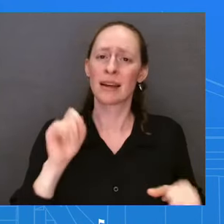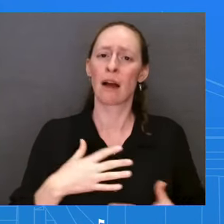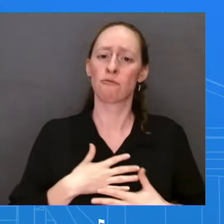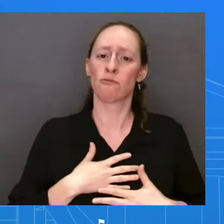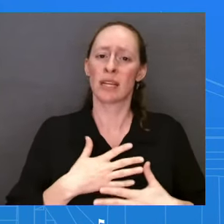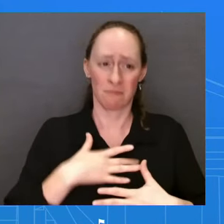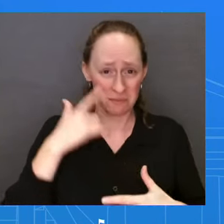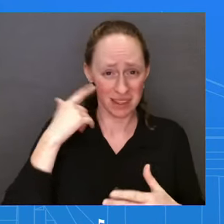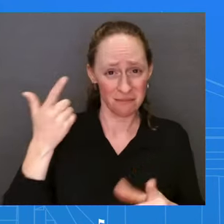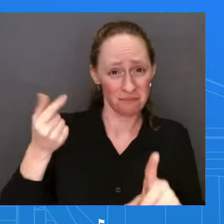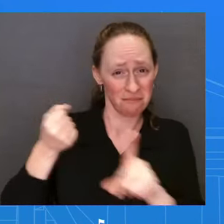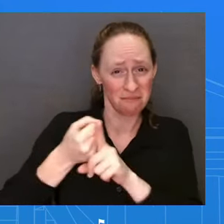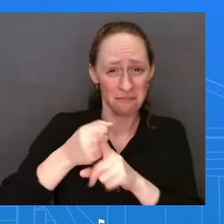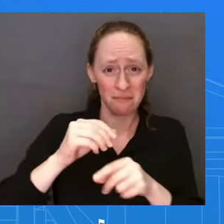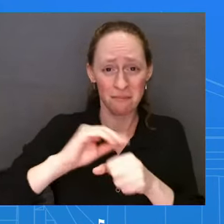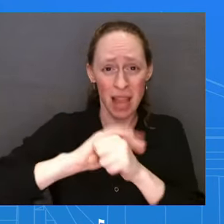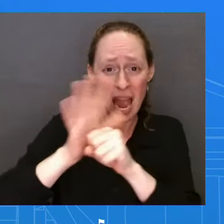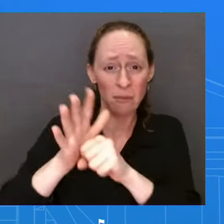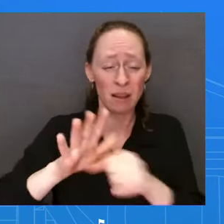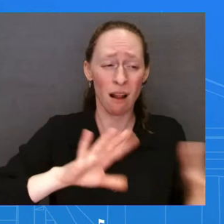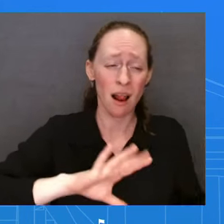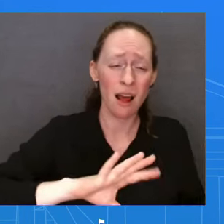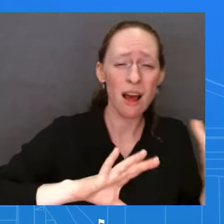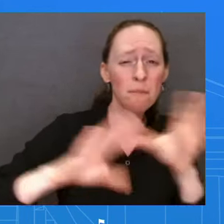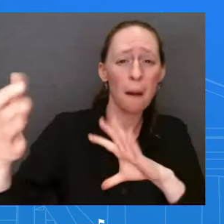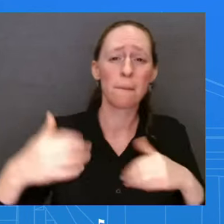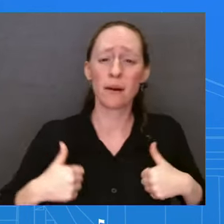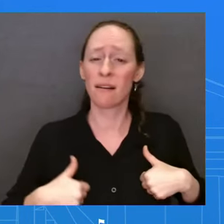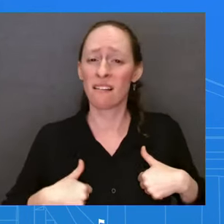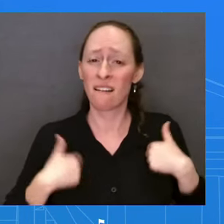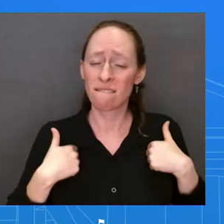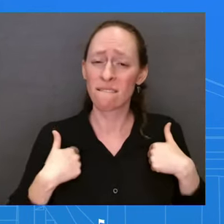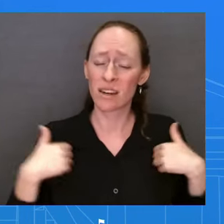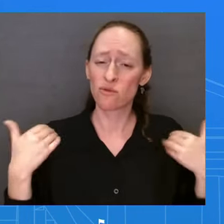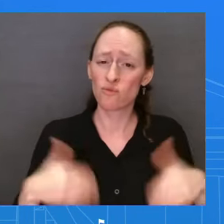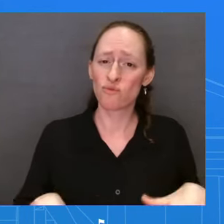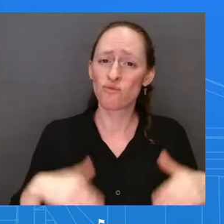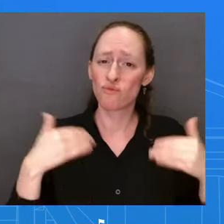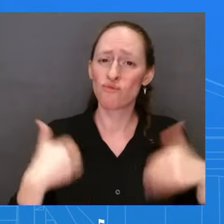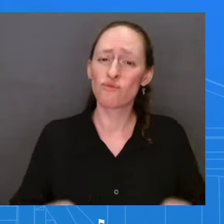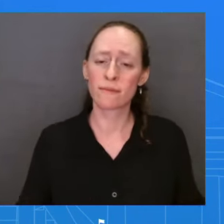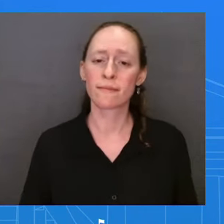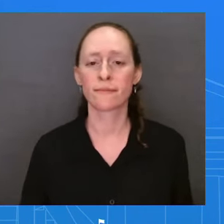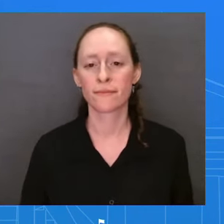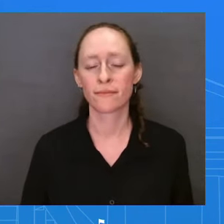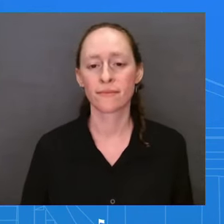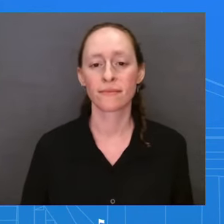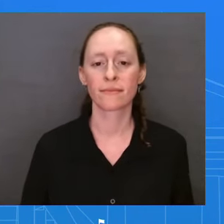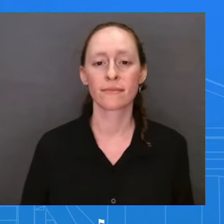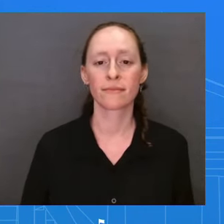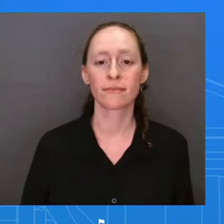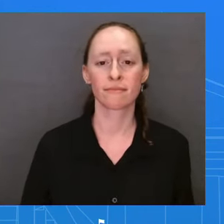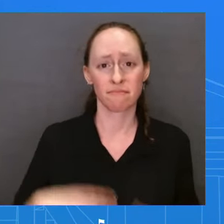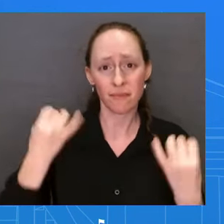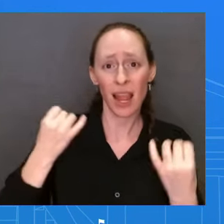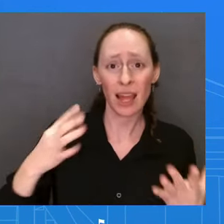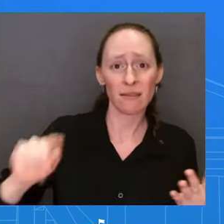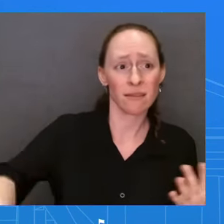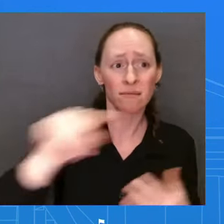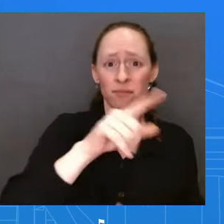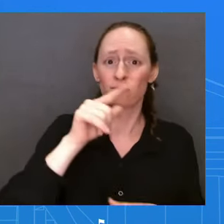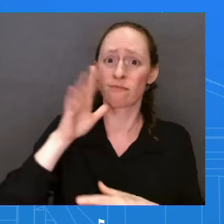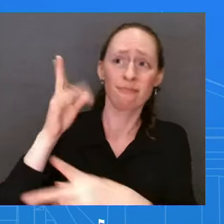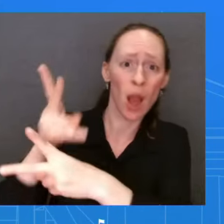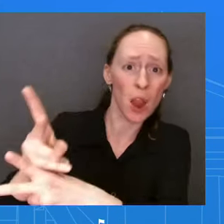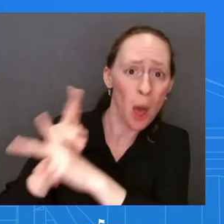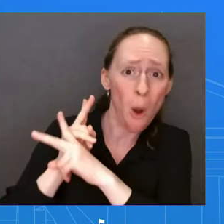we won't get ahead of the decision, we know that the stakes couldn't be higher for student borrowers right now. And certainly, we're watching along with the millions